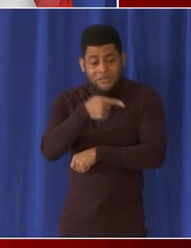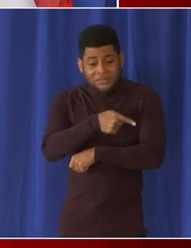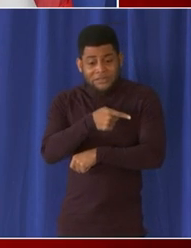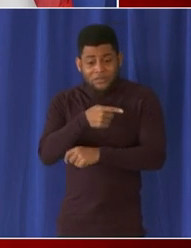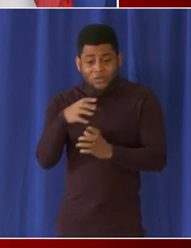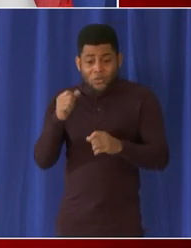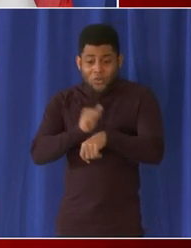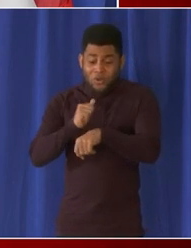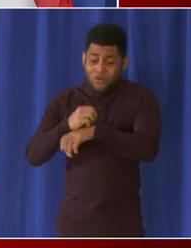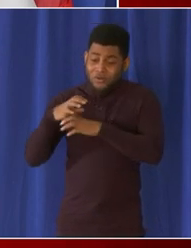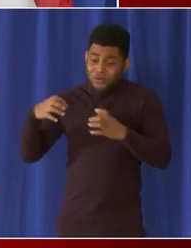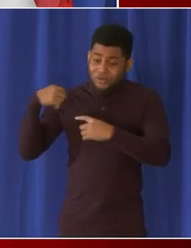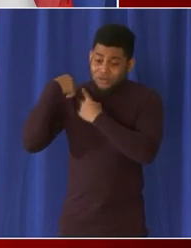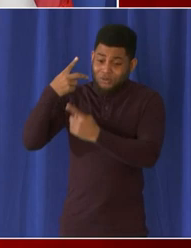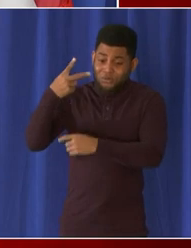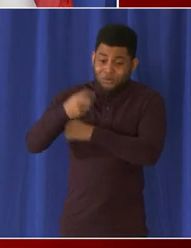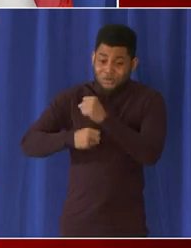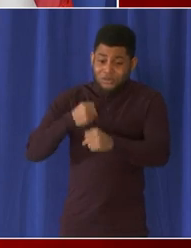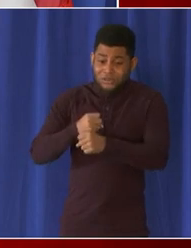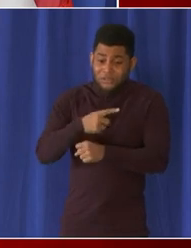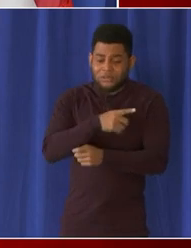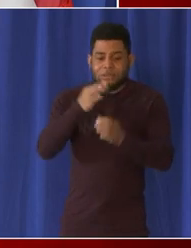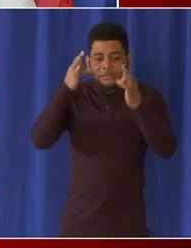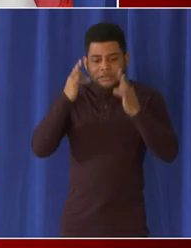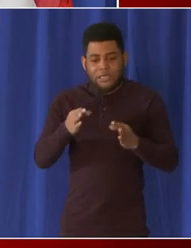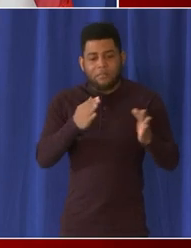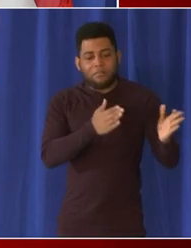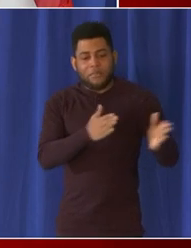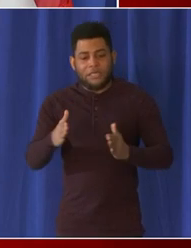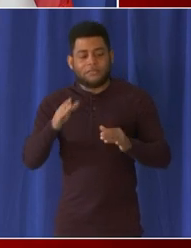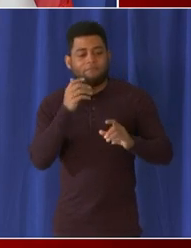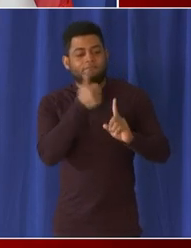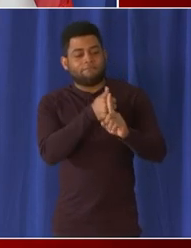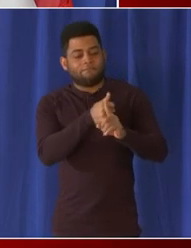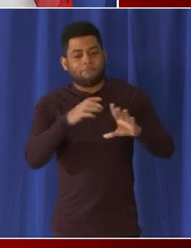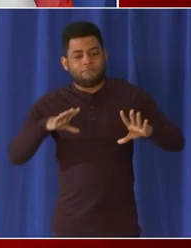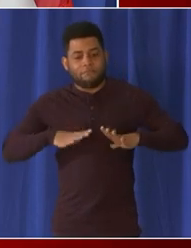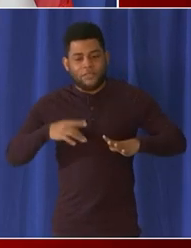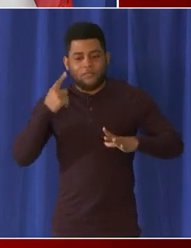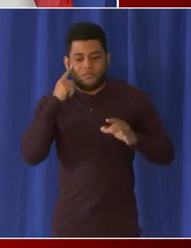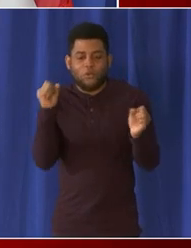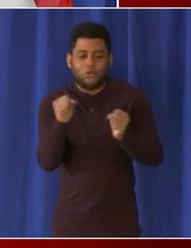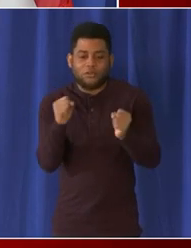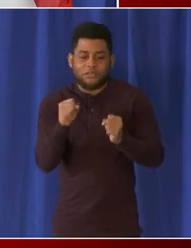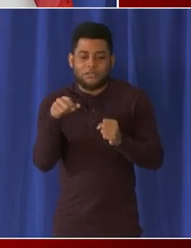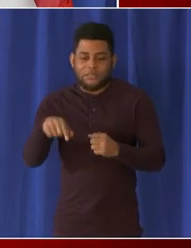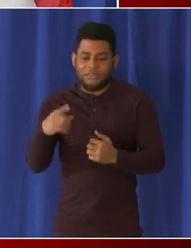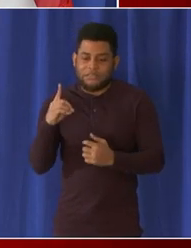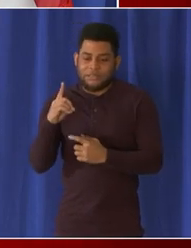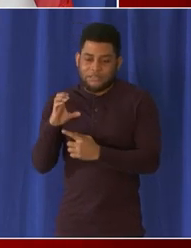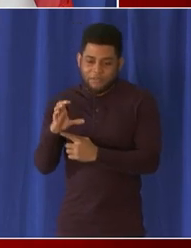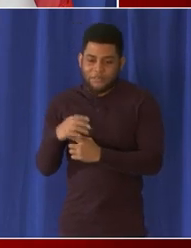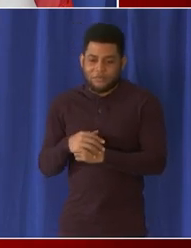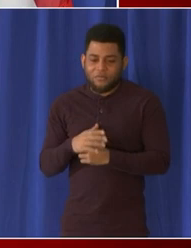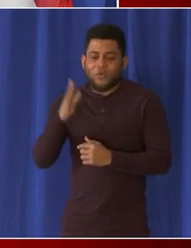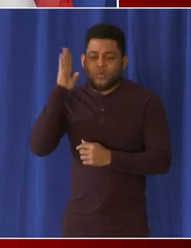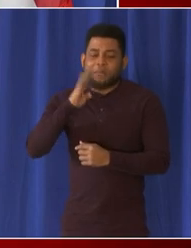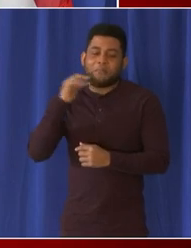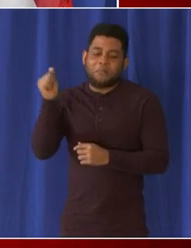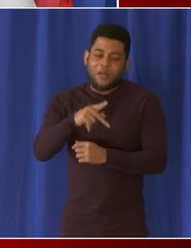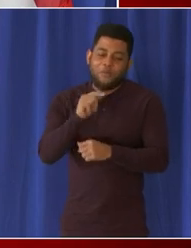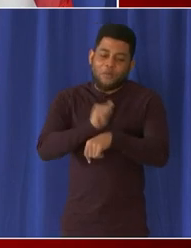leave i appreciate that yes are dc hospitals tracking um